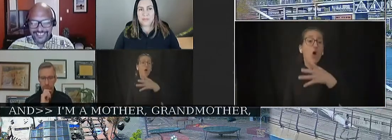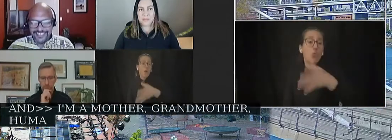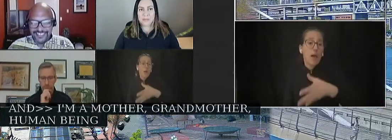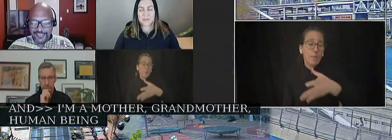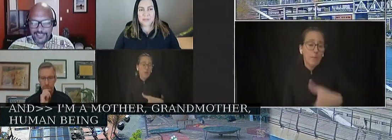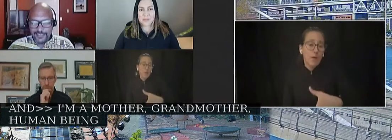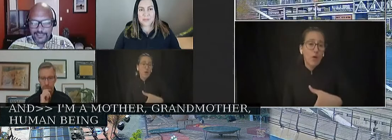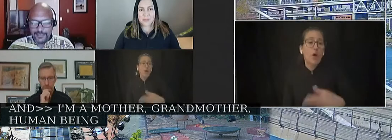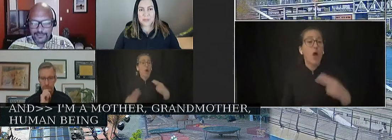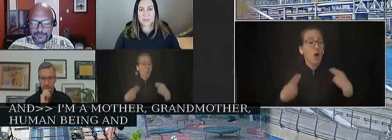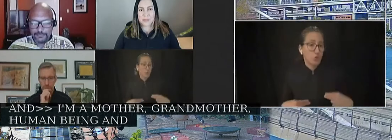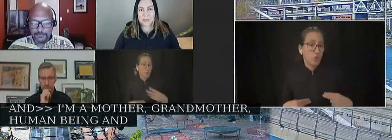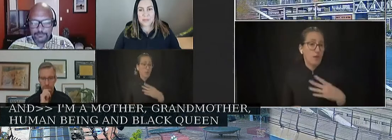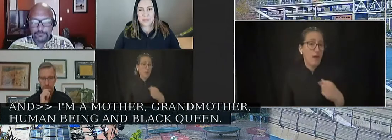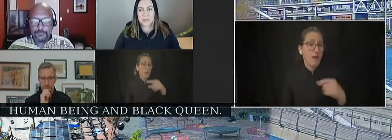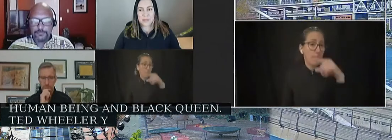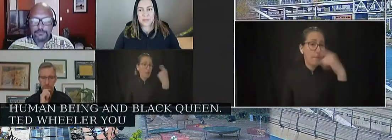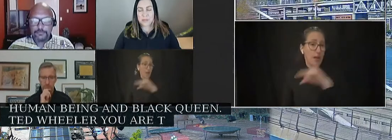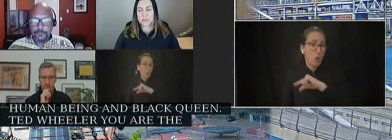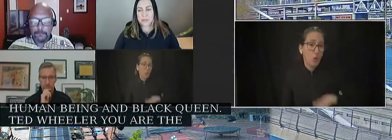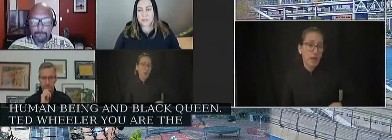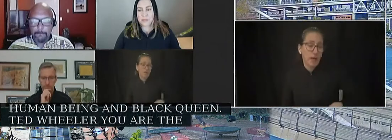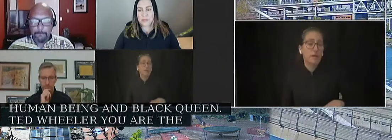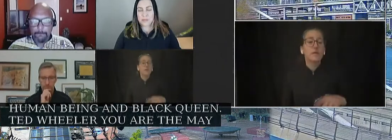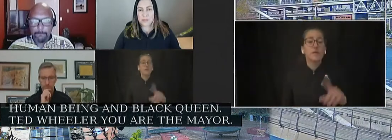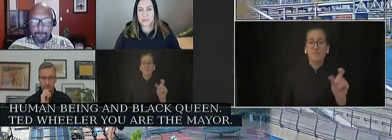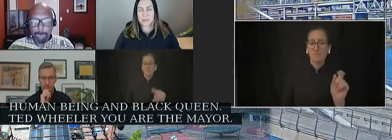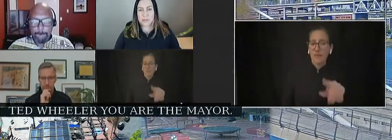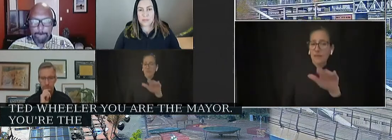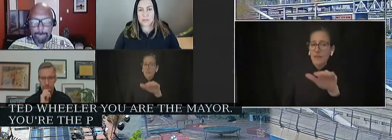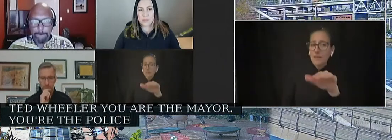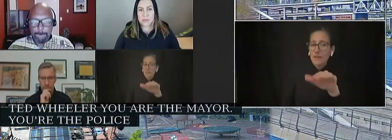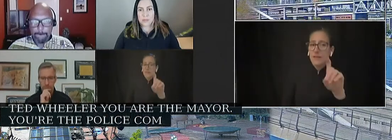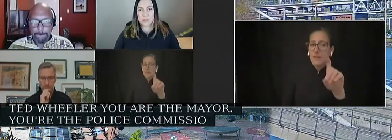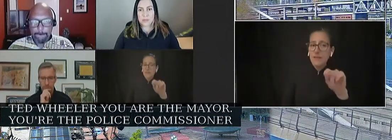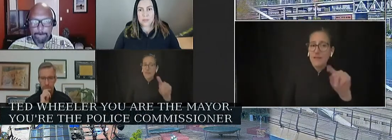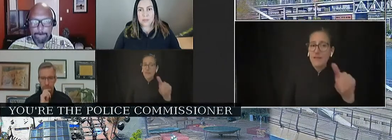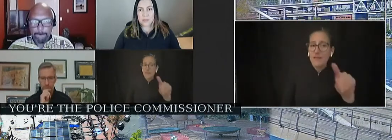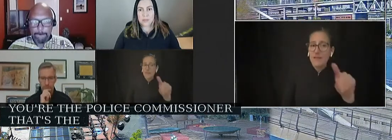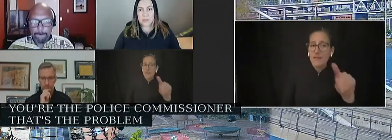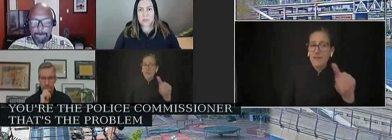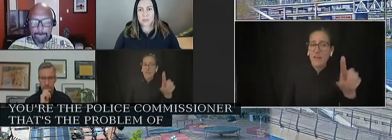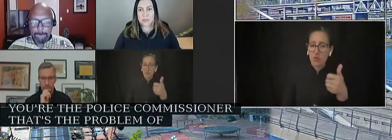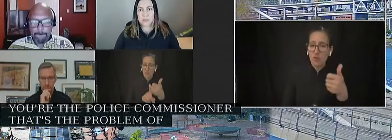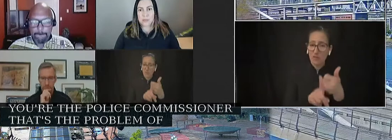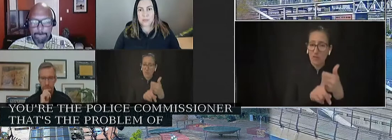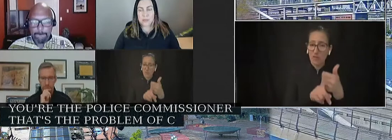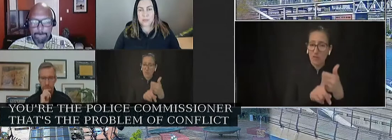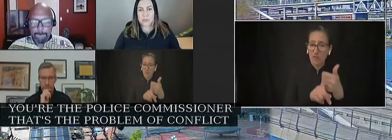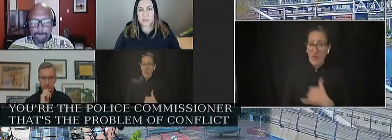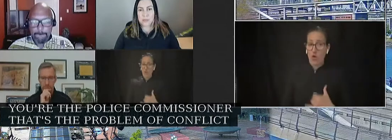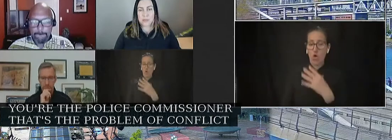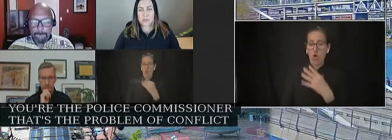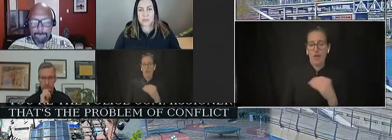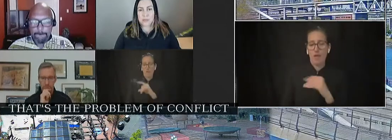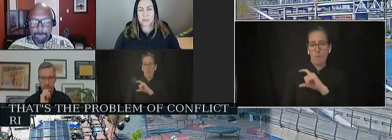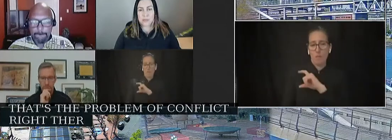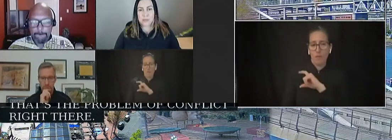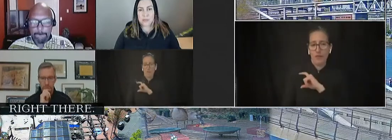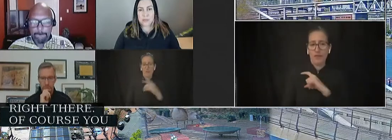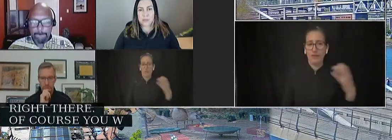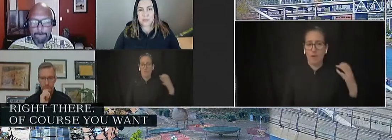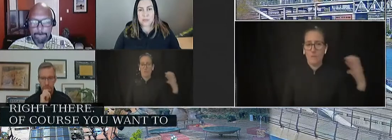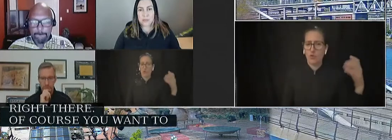Wheeler, you're the mayor. You're the police commissioner. That's a problem of conflict right there. Of course you want to give